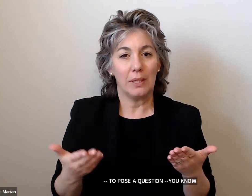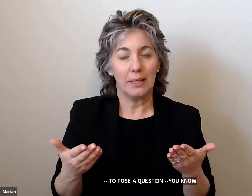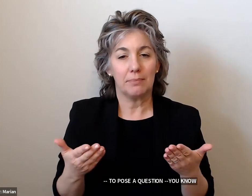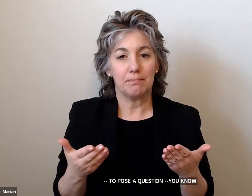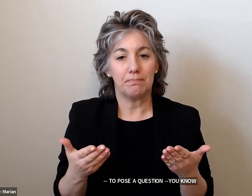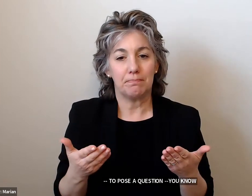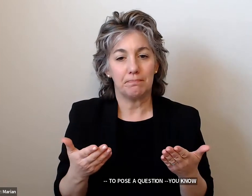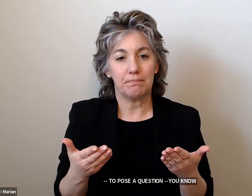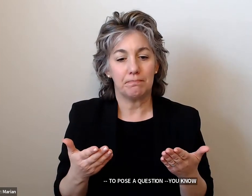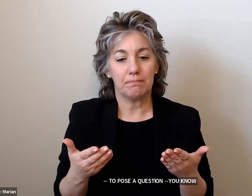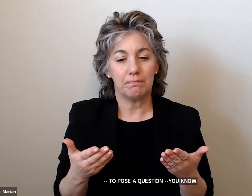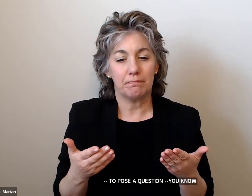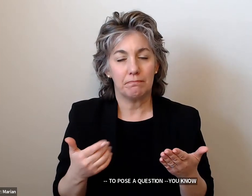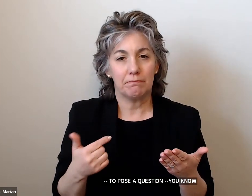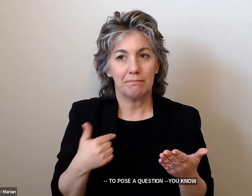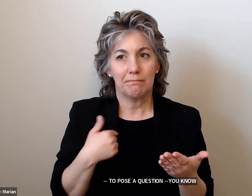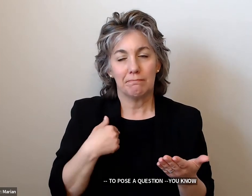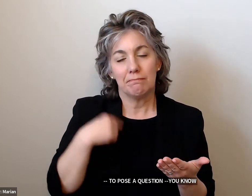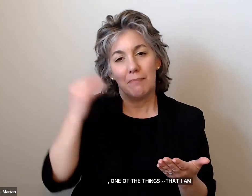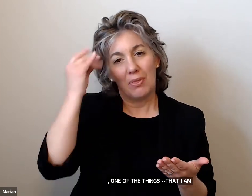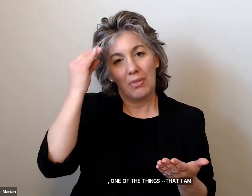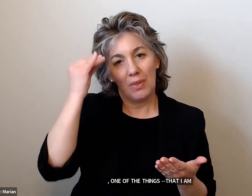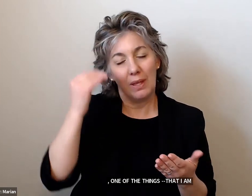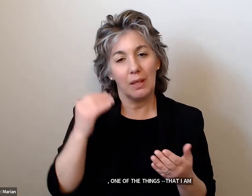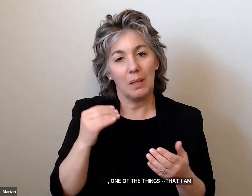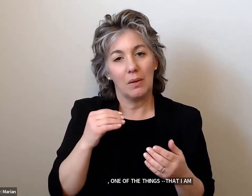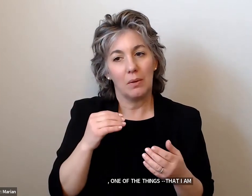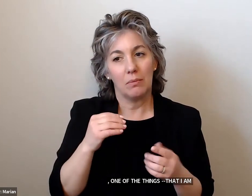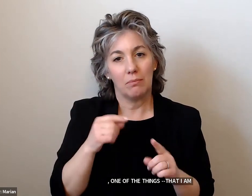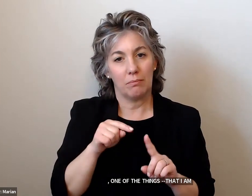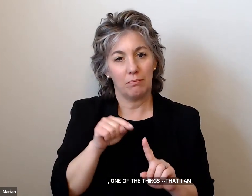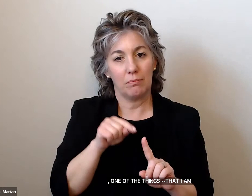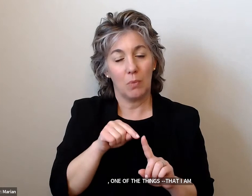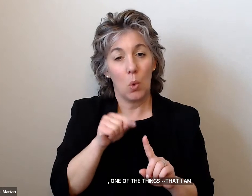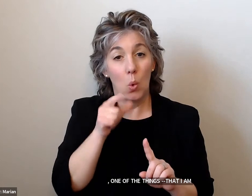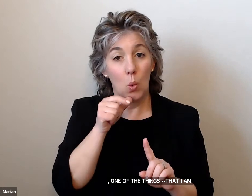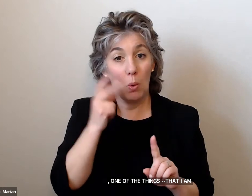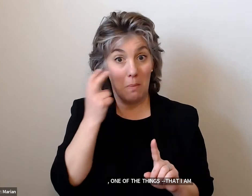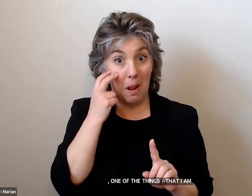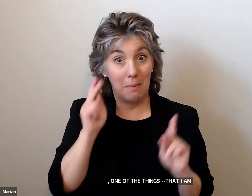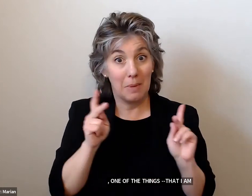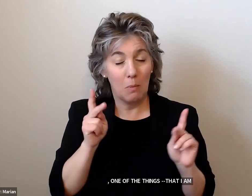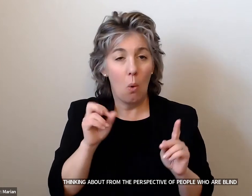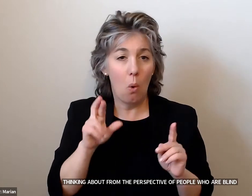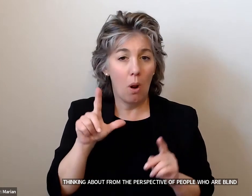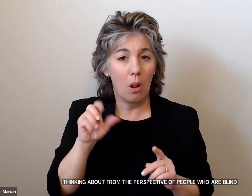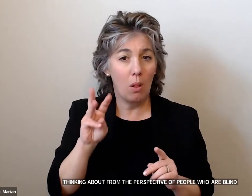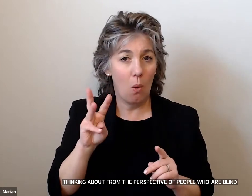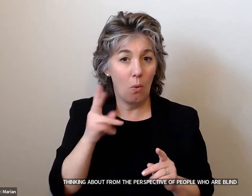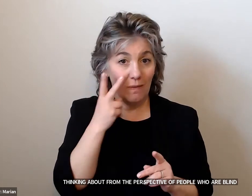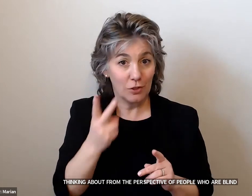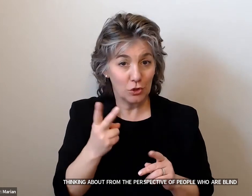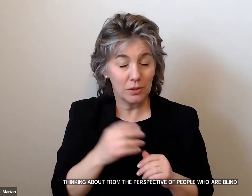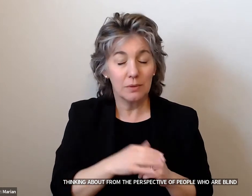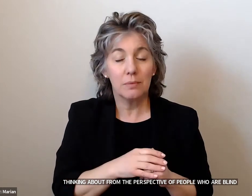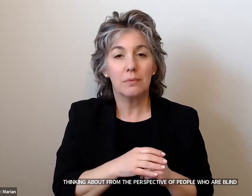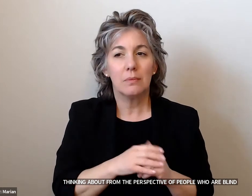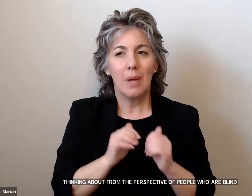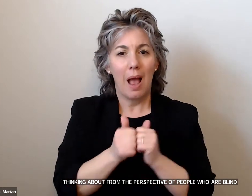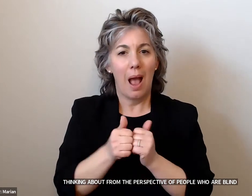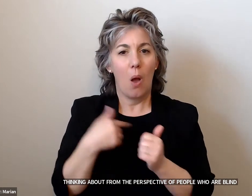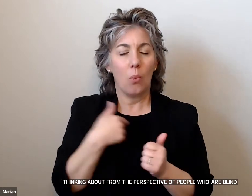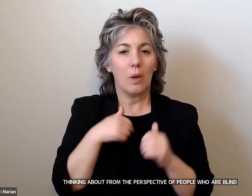I'm thinking about from the perspective of people who are blind or have low vision is ways that we